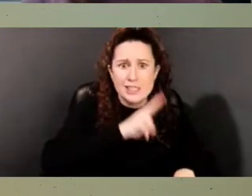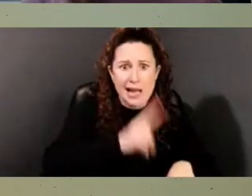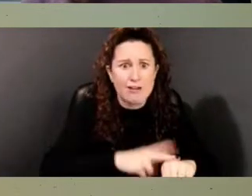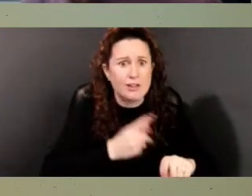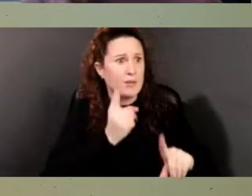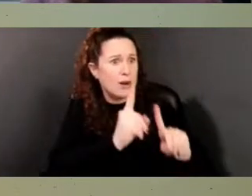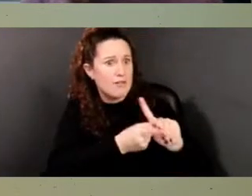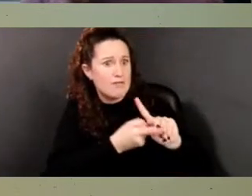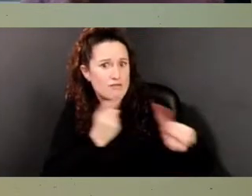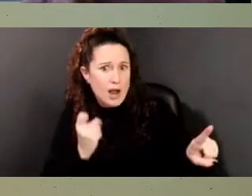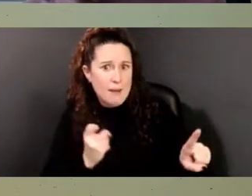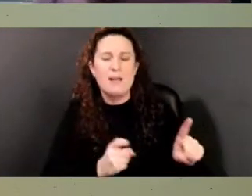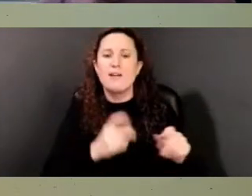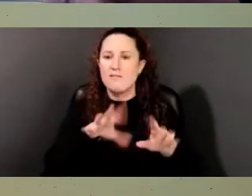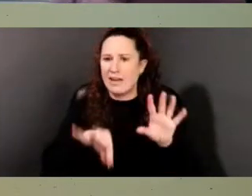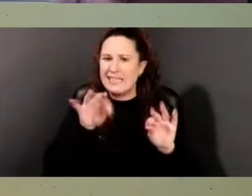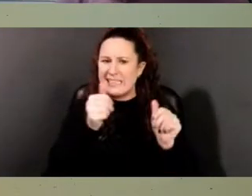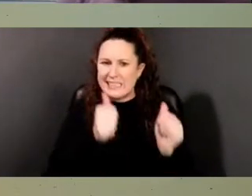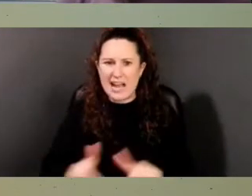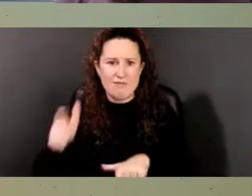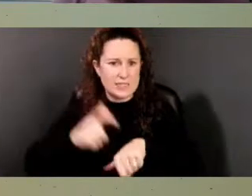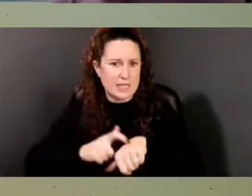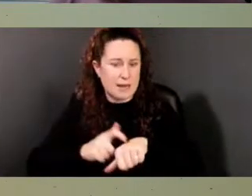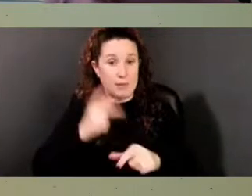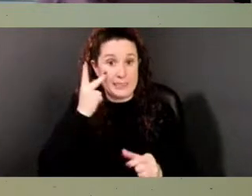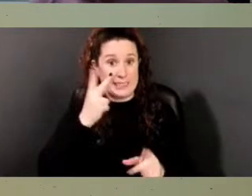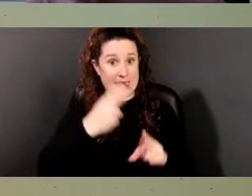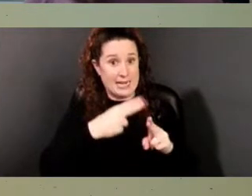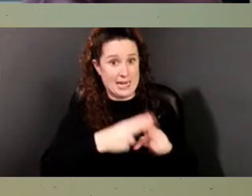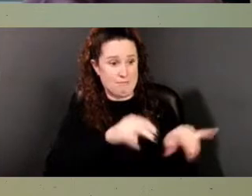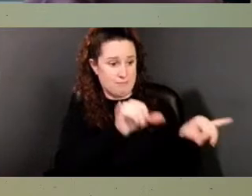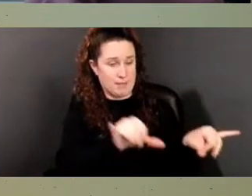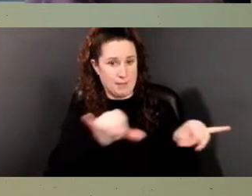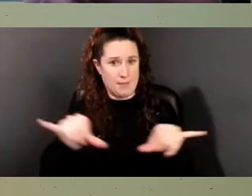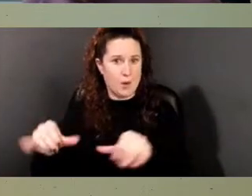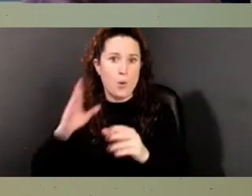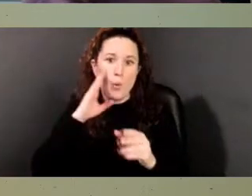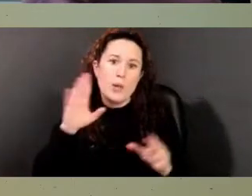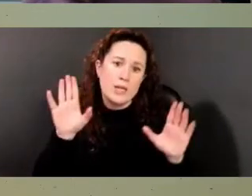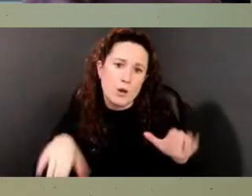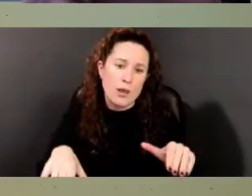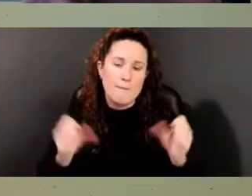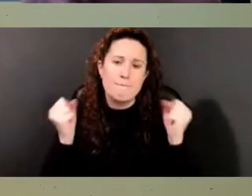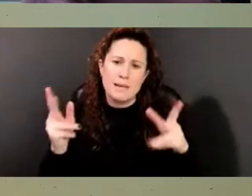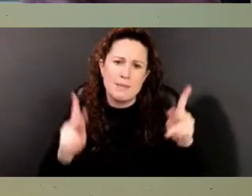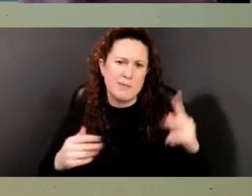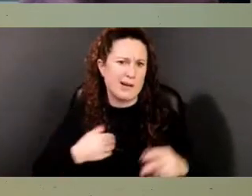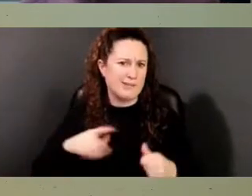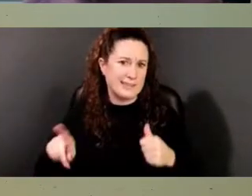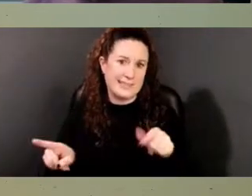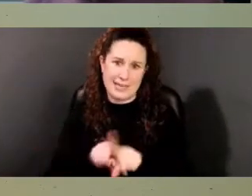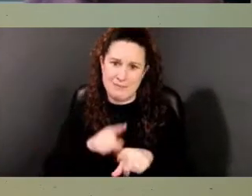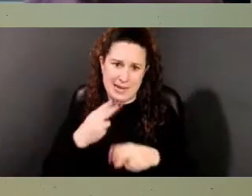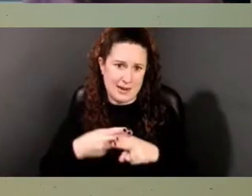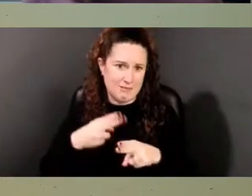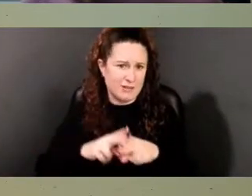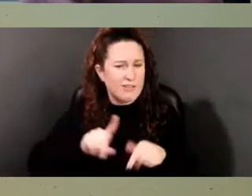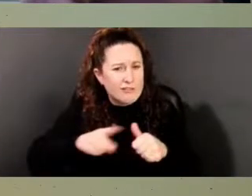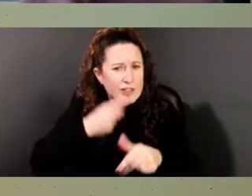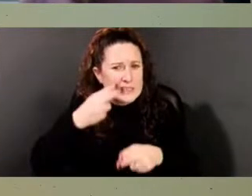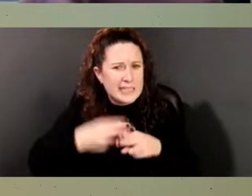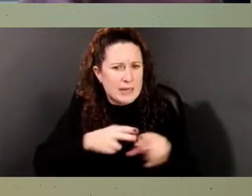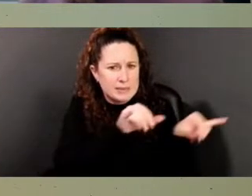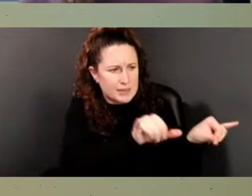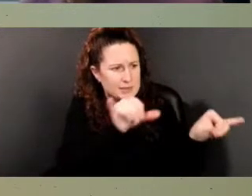individual was mentioned. We found many people with the same first name, and in many cases, that's all that we had.